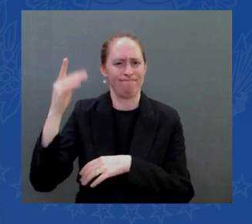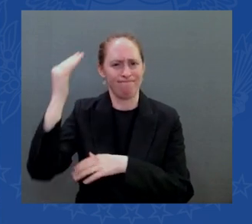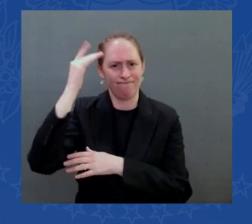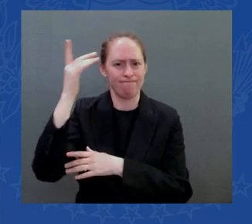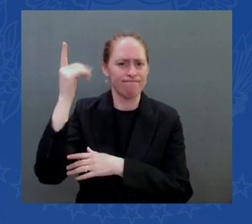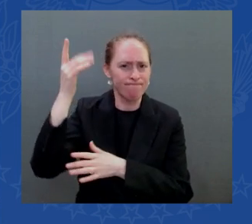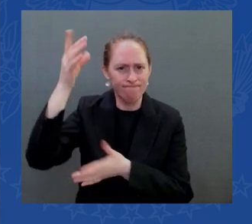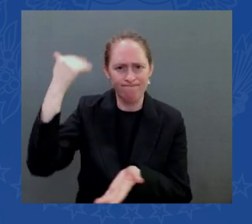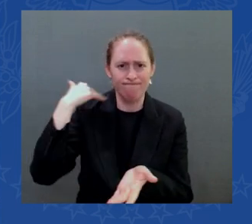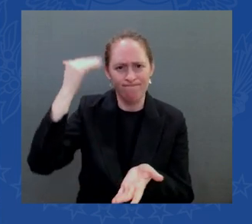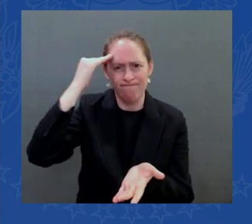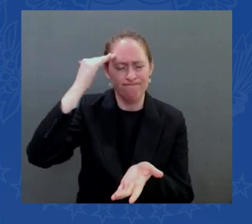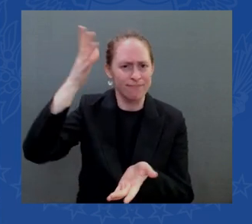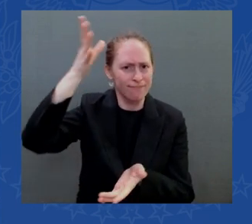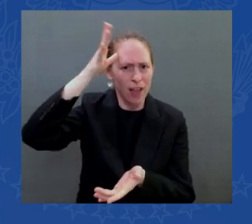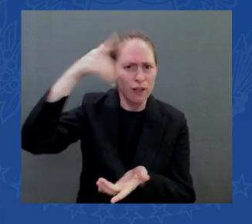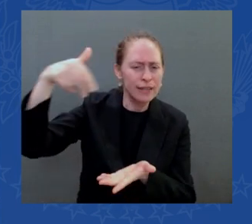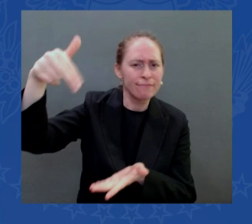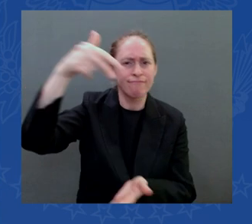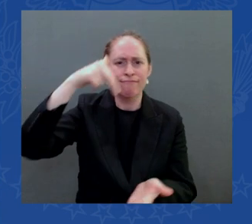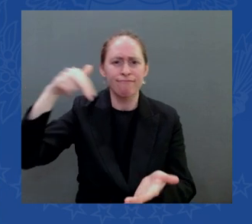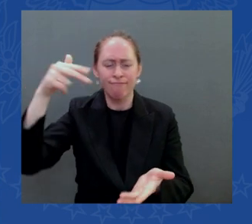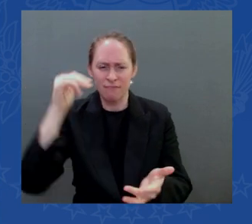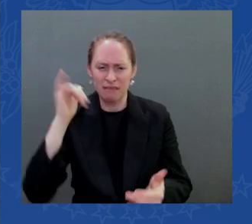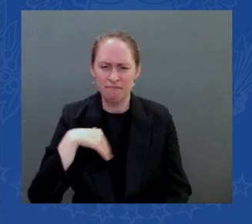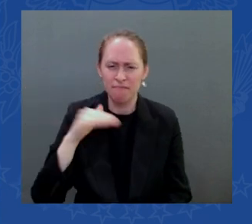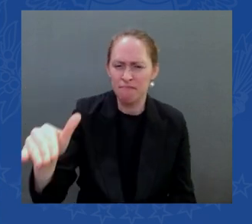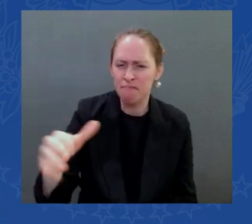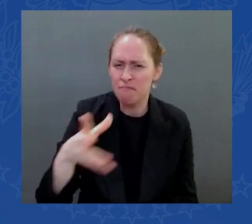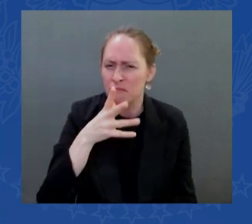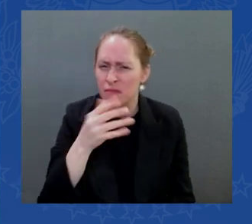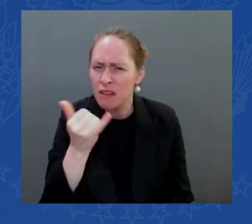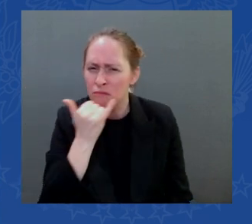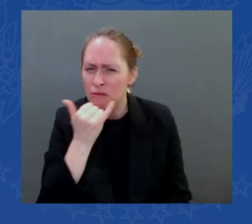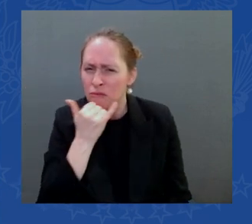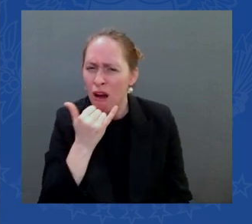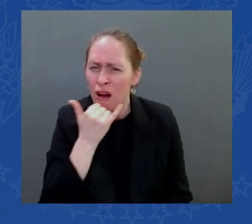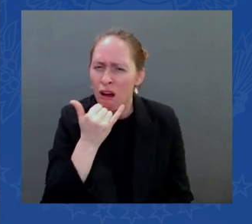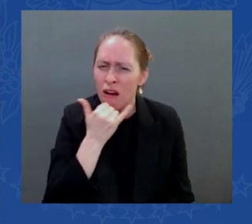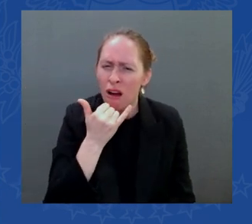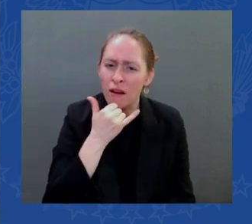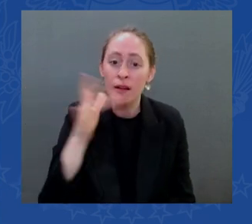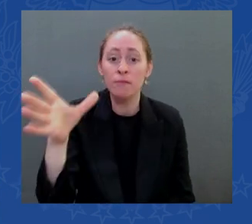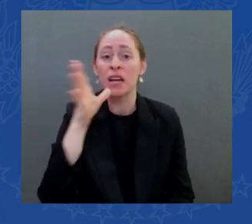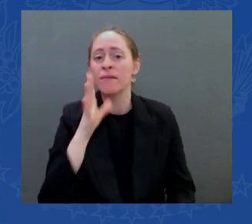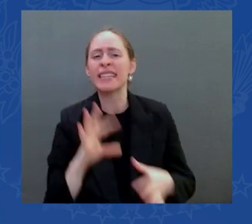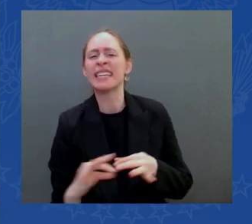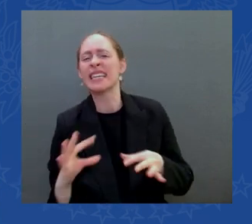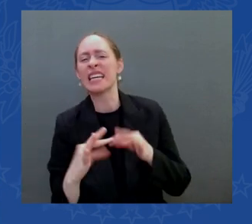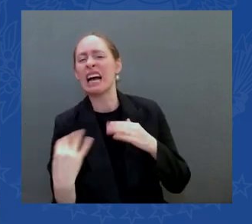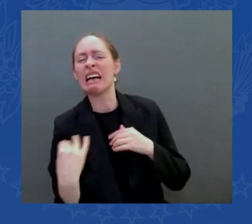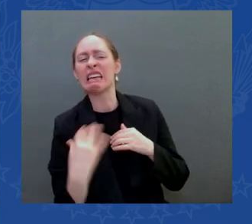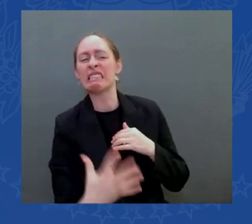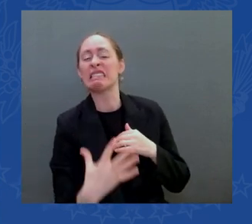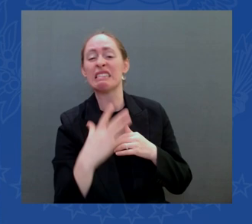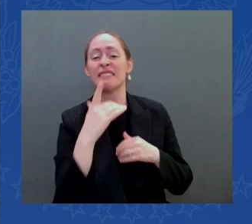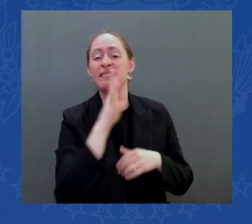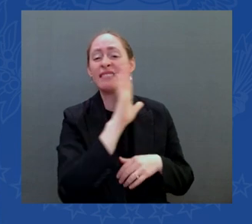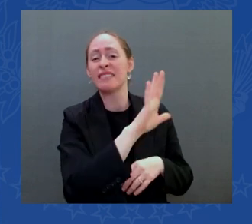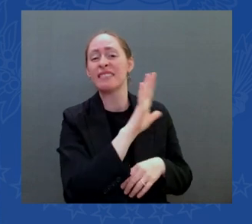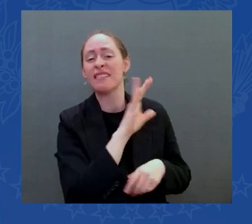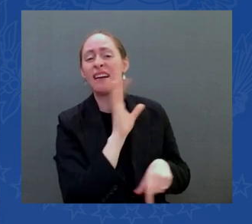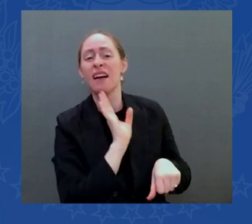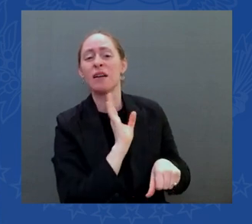no more like i'm not going to cover health insurance anymore it matters these things matter to people they matter to ordinary